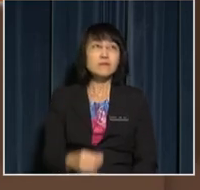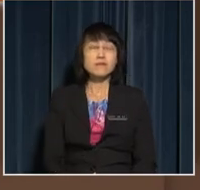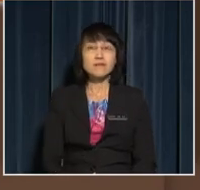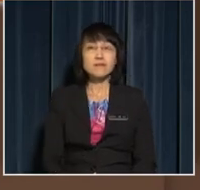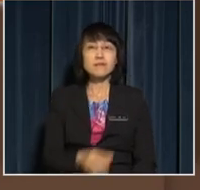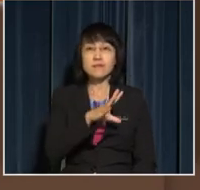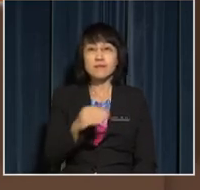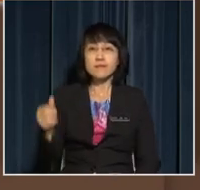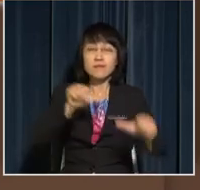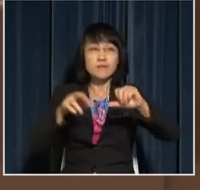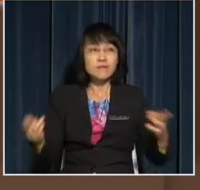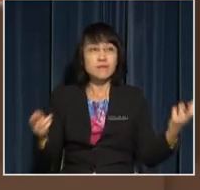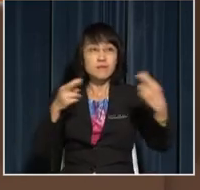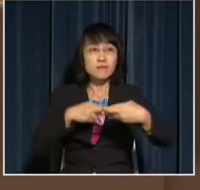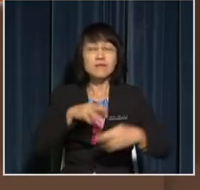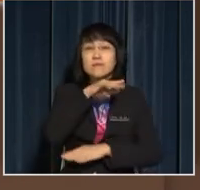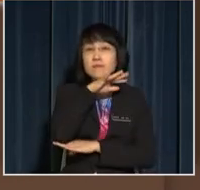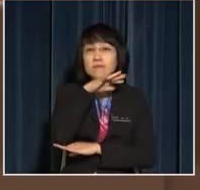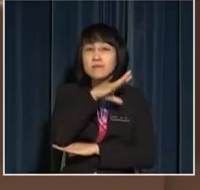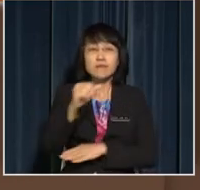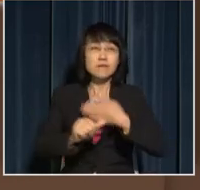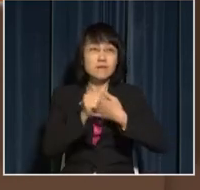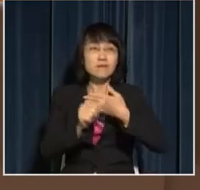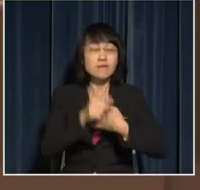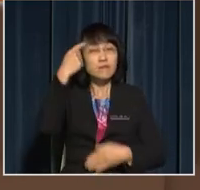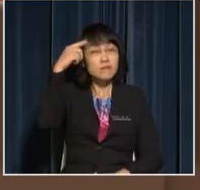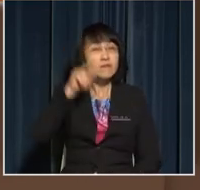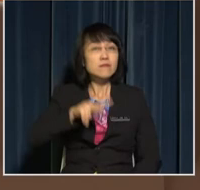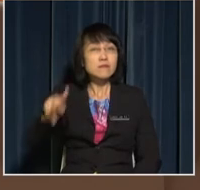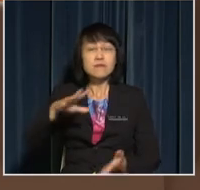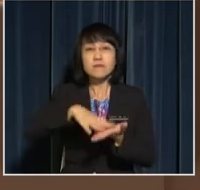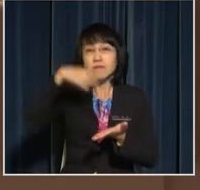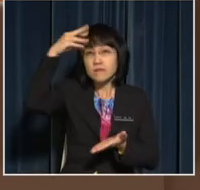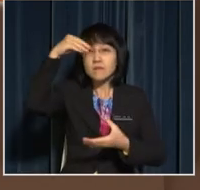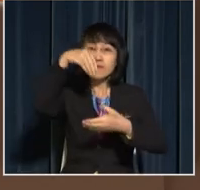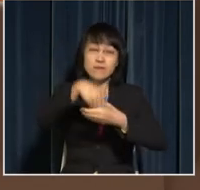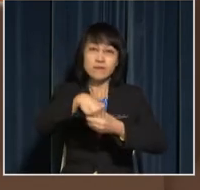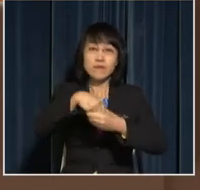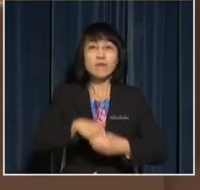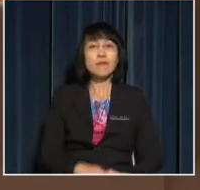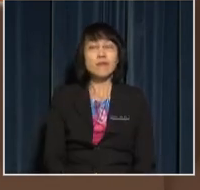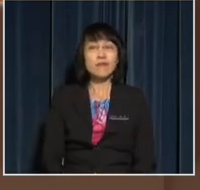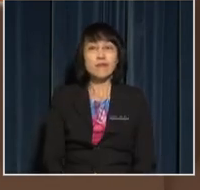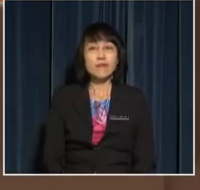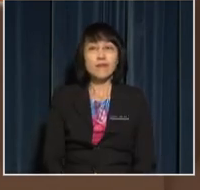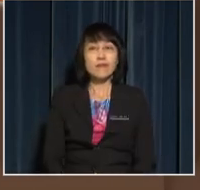it And the Science Room would be dirty and dangerous for pupils to learn in